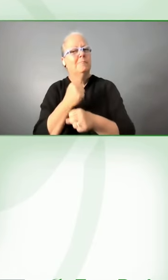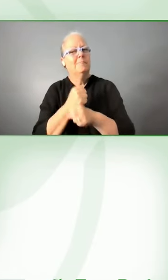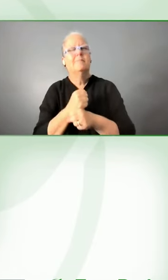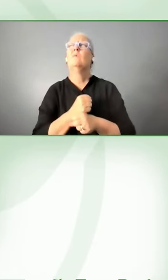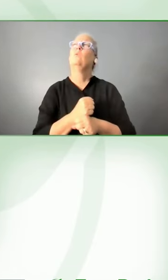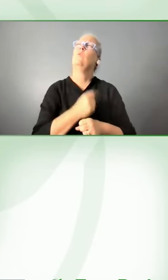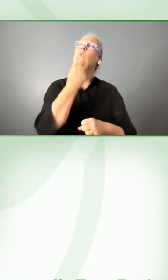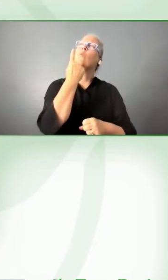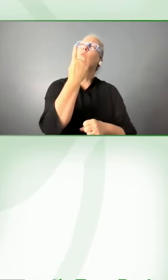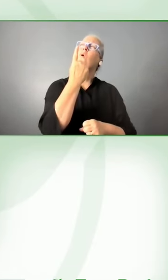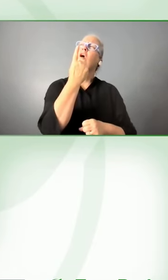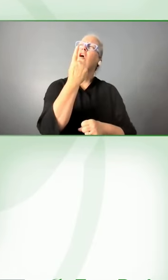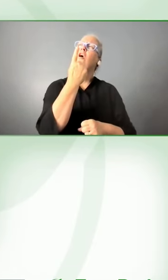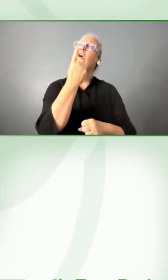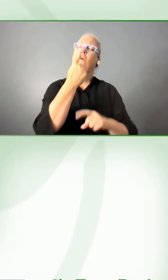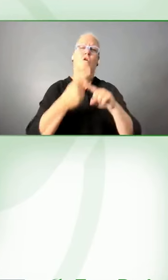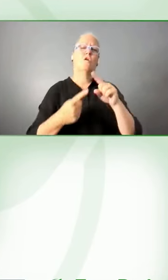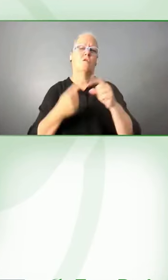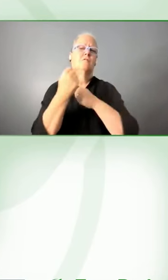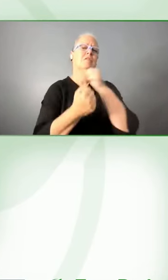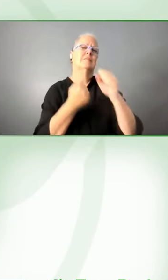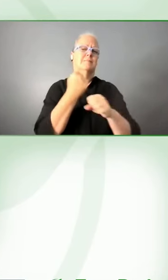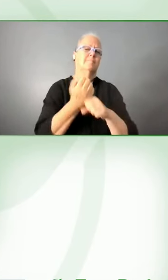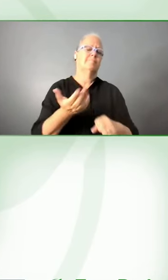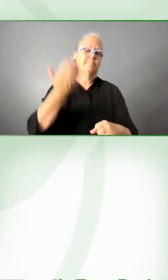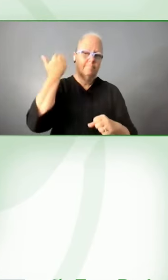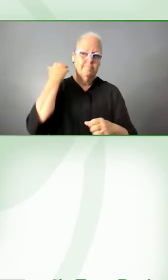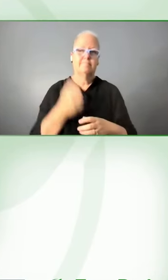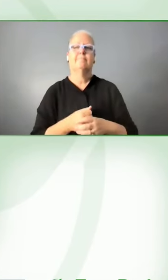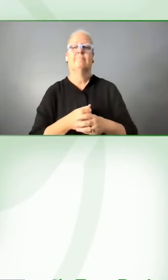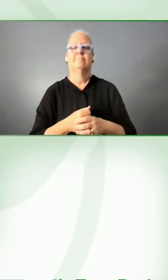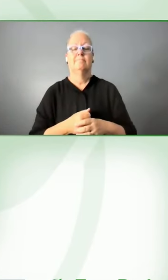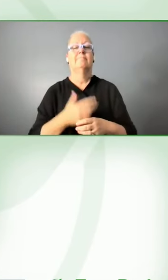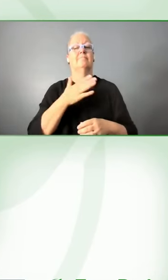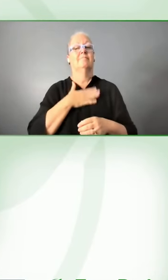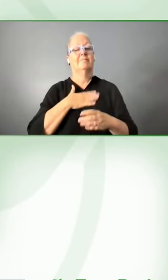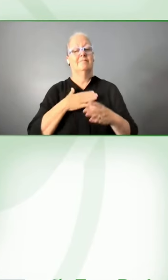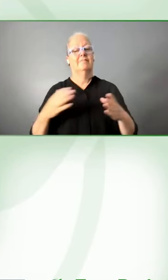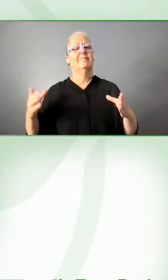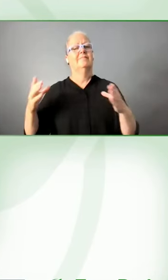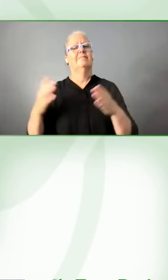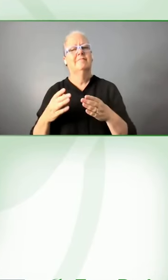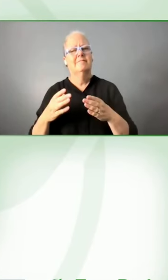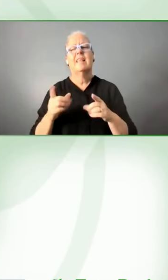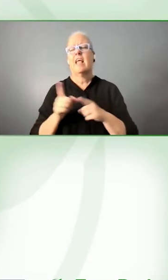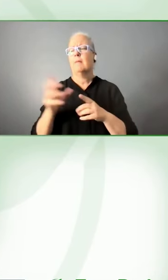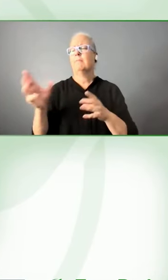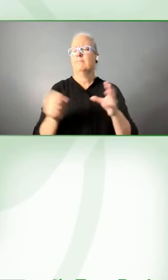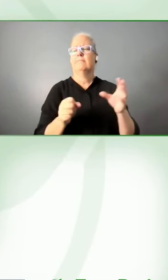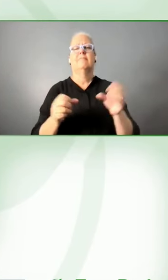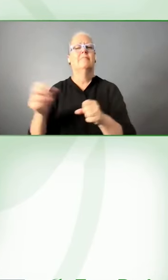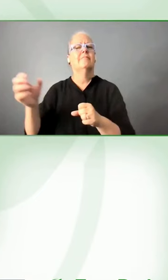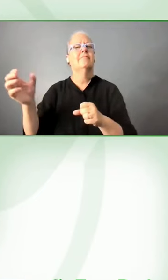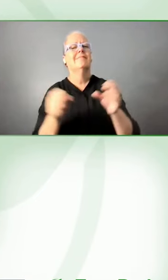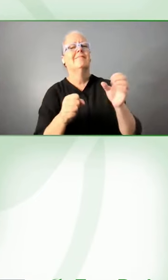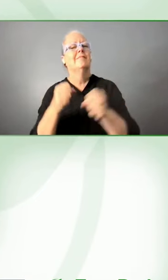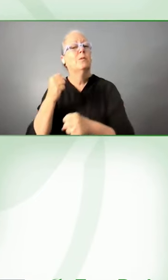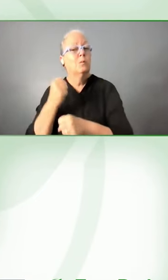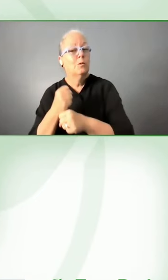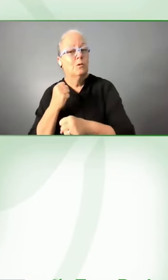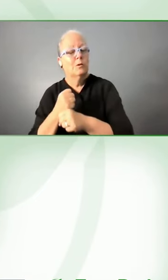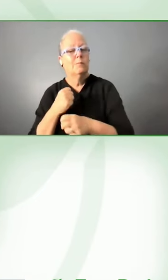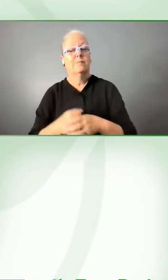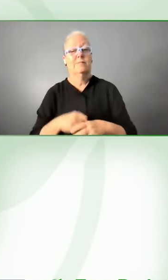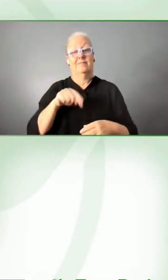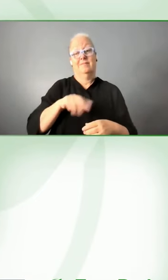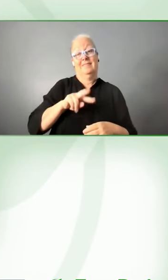and i'll tell about my team a bit later uh vtb is the second largest bank in